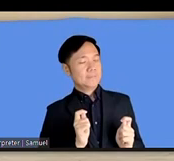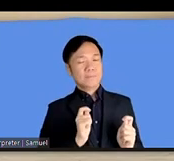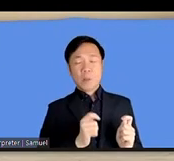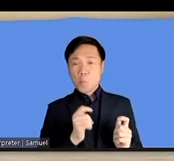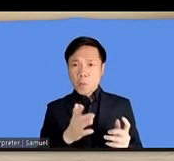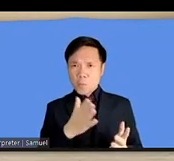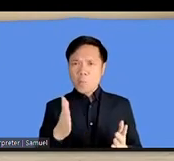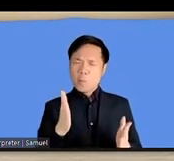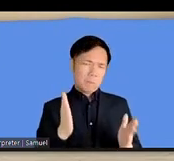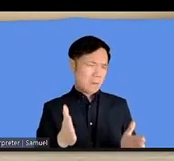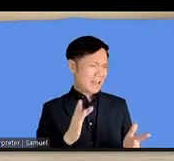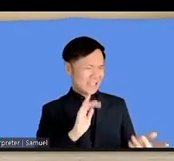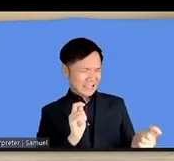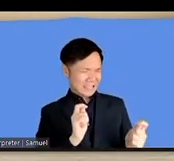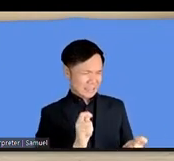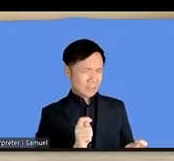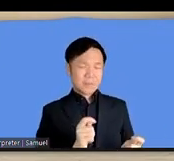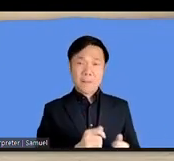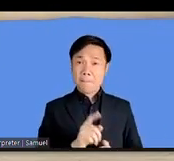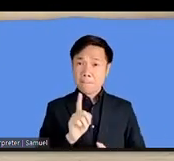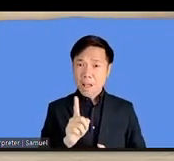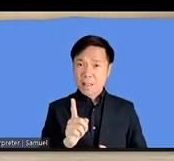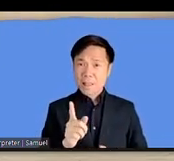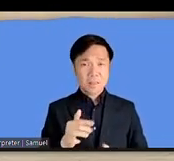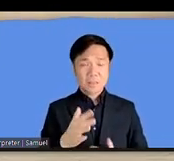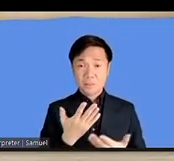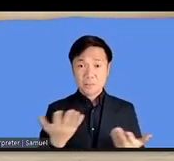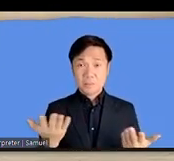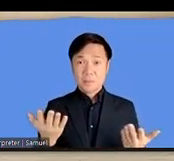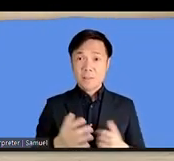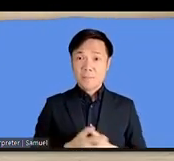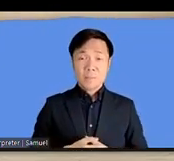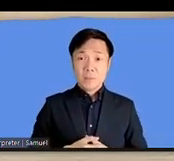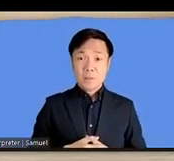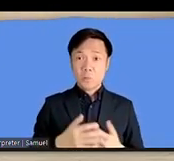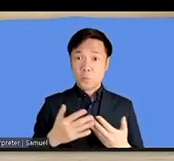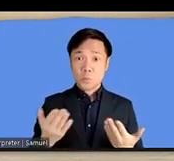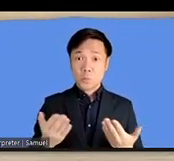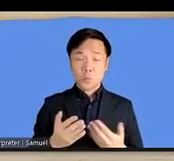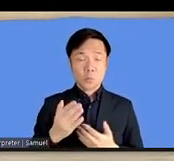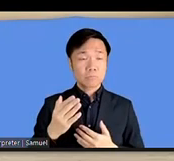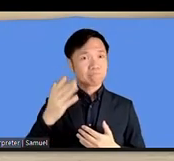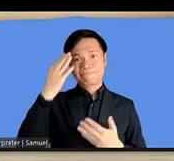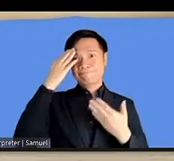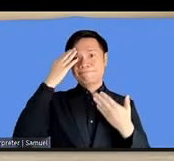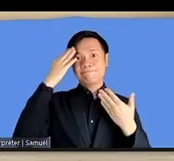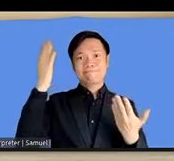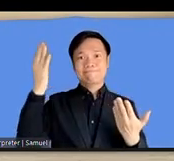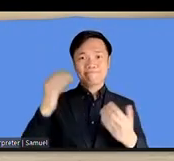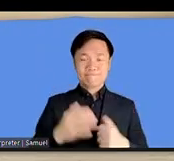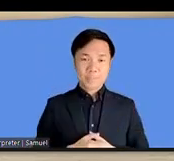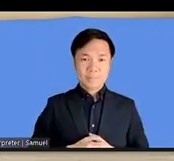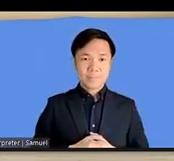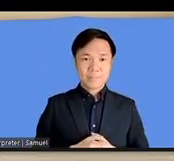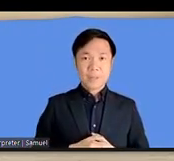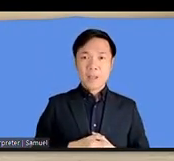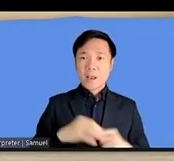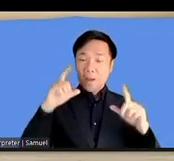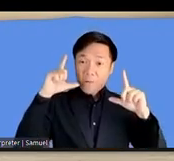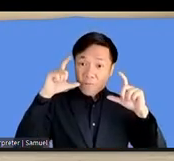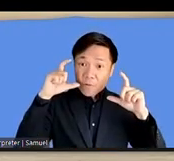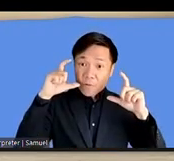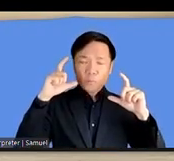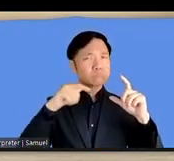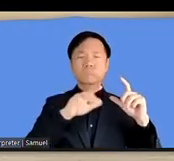They're just not aware that this has happened because they're so used to just posting and photos and that type of thing